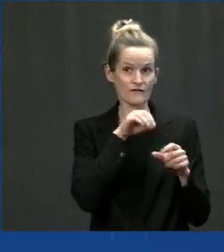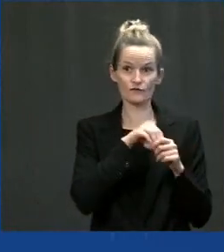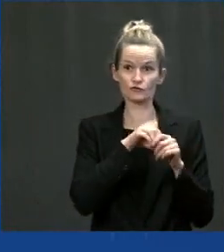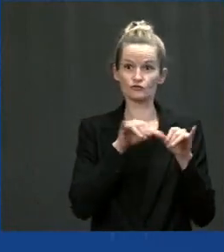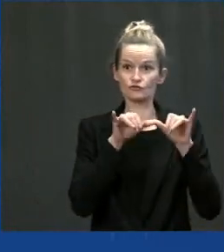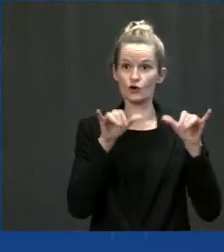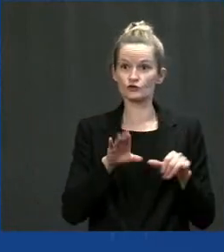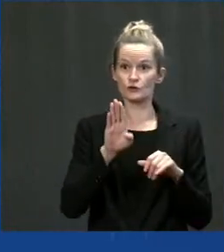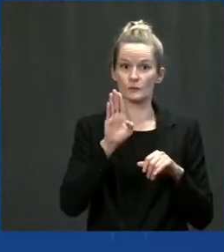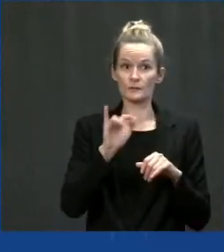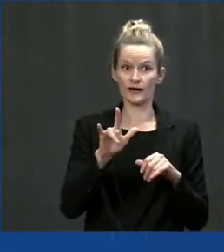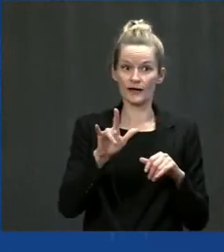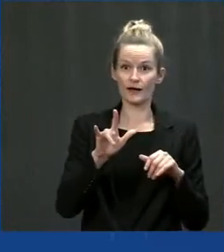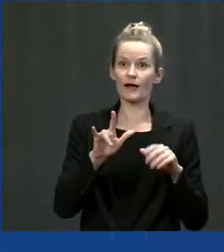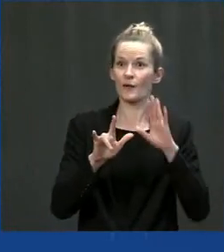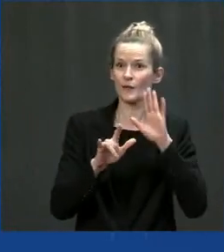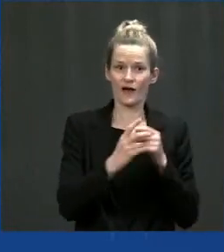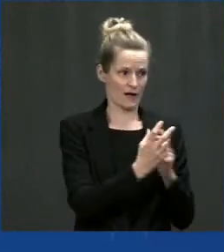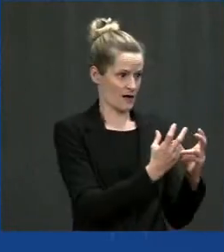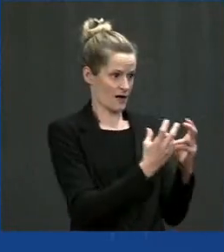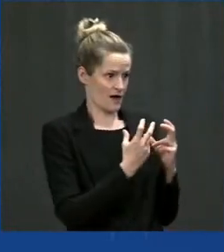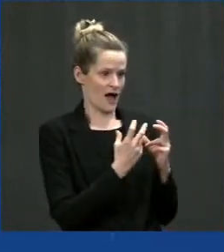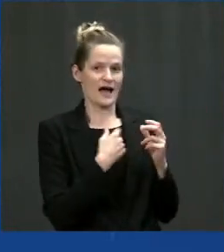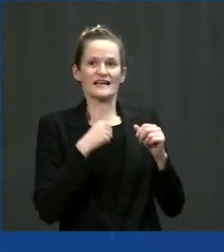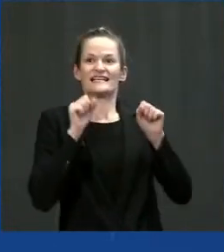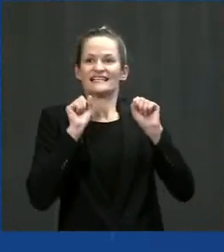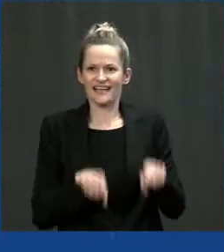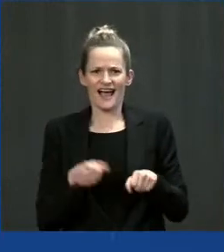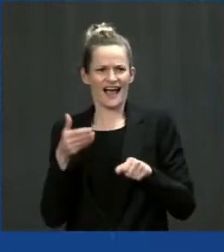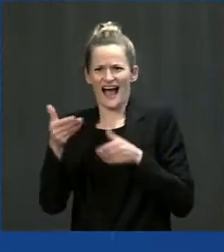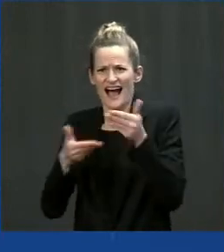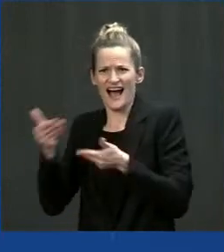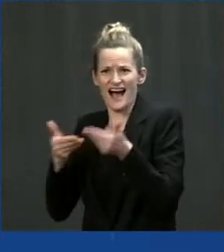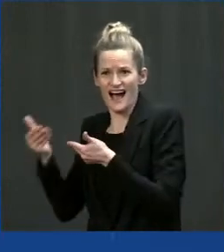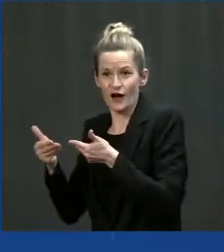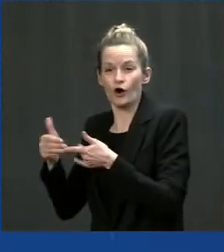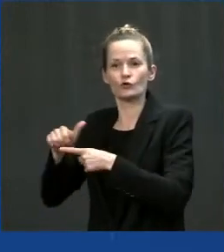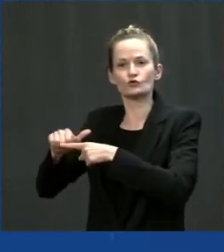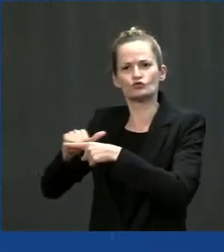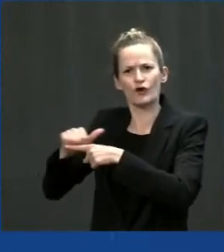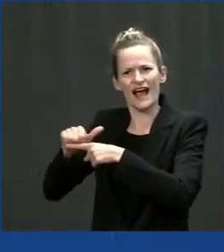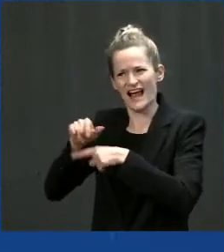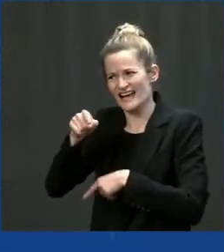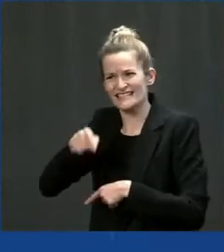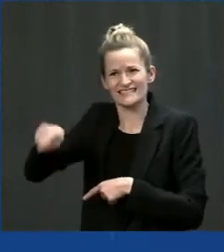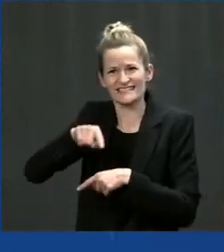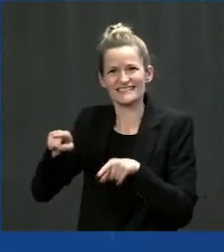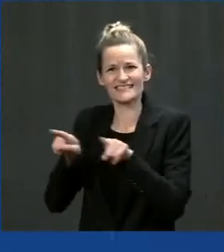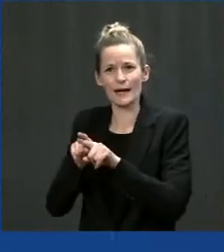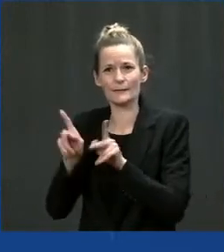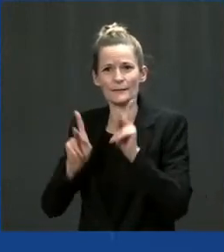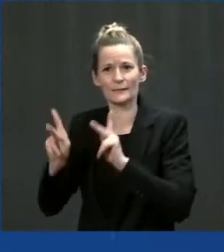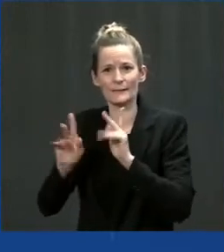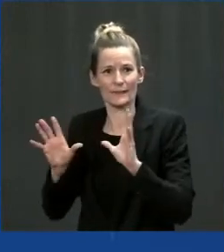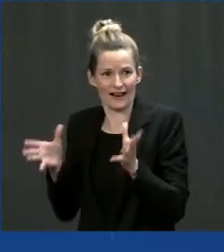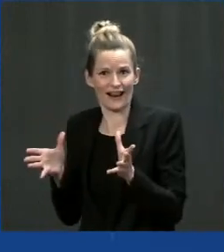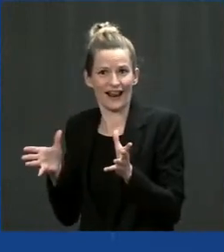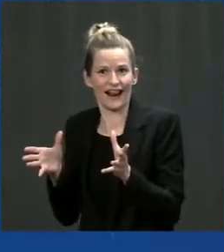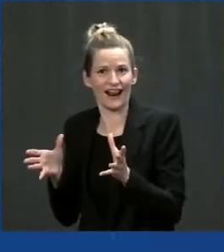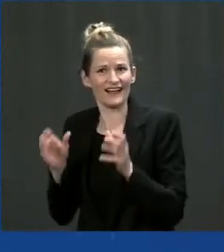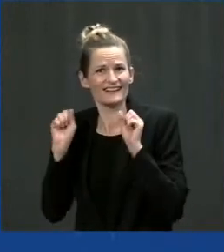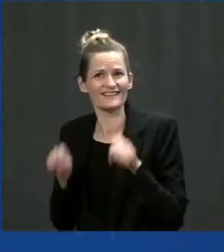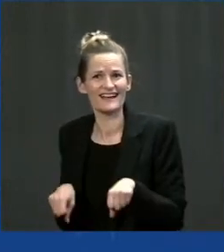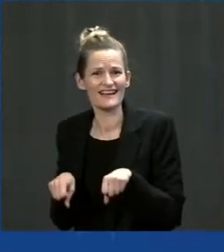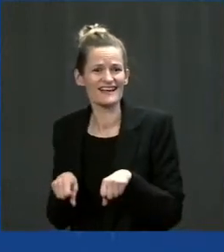and allow us to build upon those agricultural jobs that we've been relying upon. So I just want to say, as the mayor of Fresno